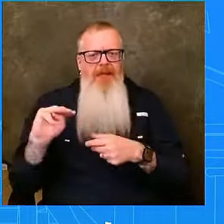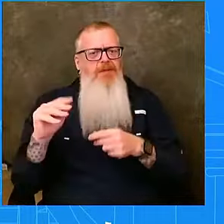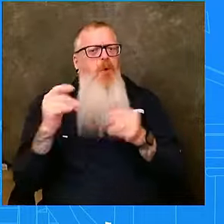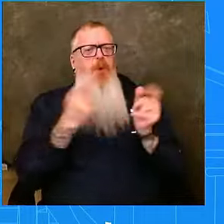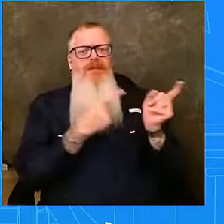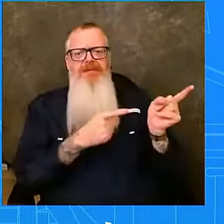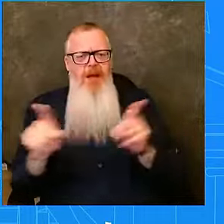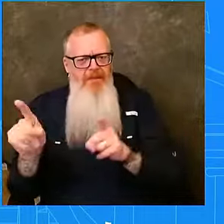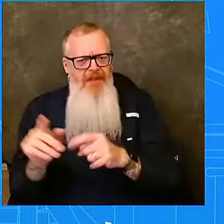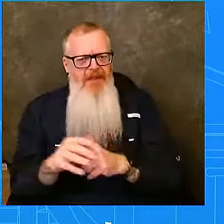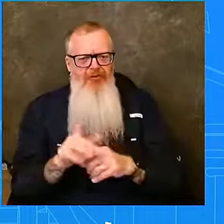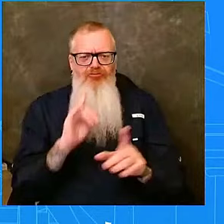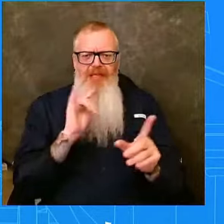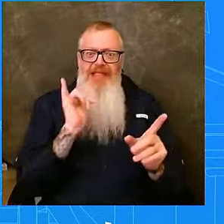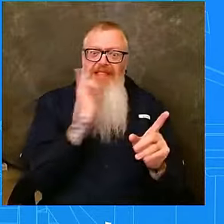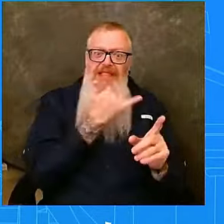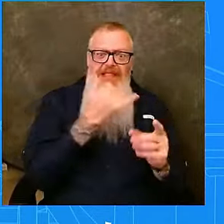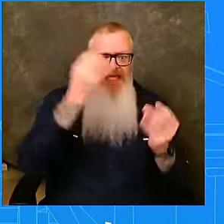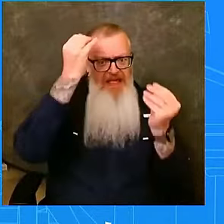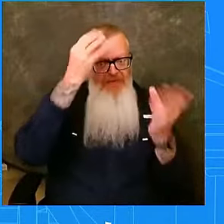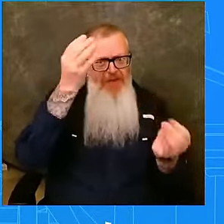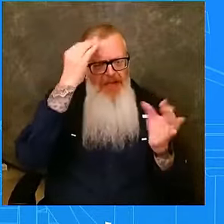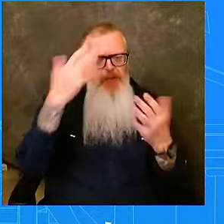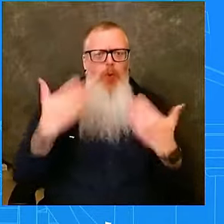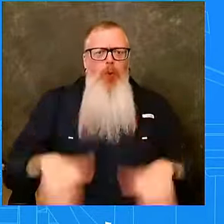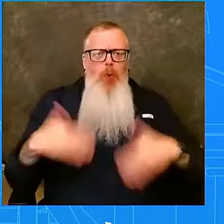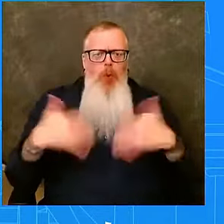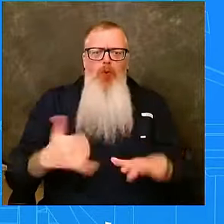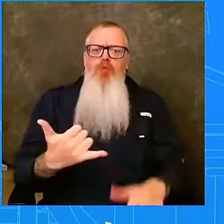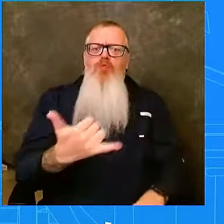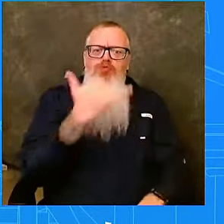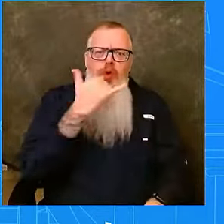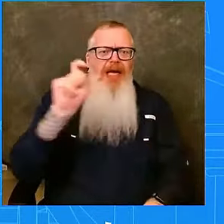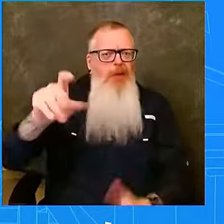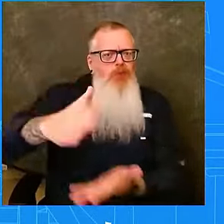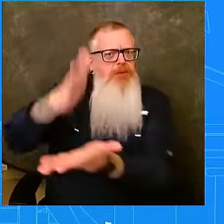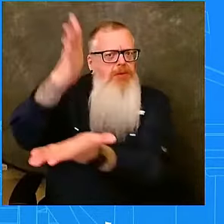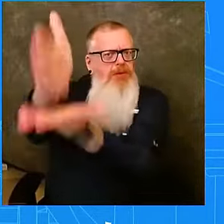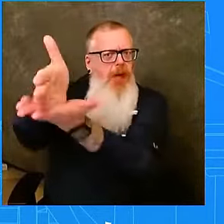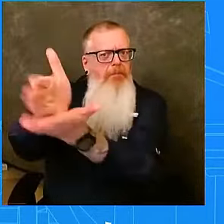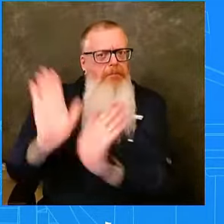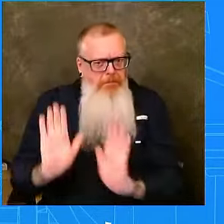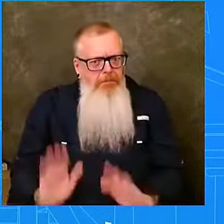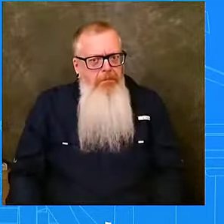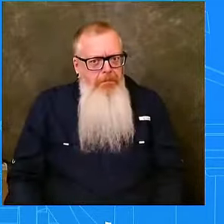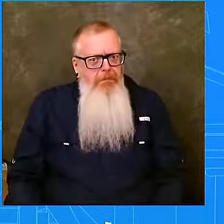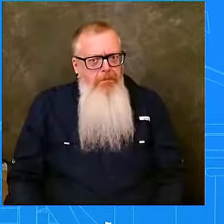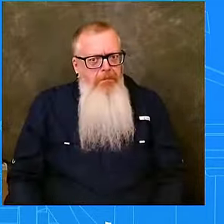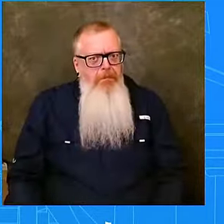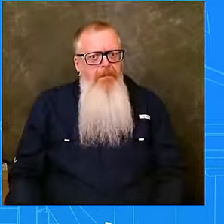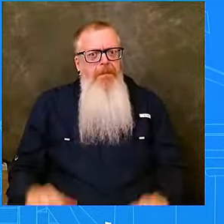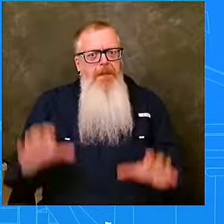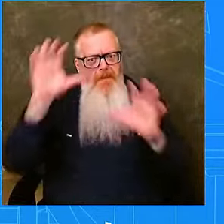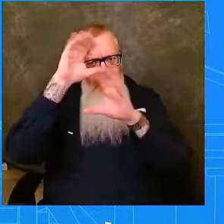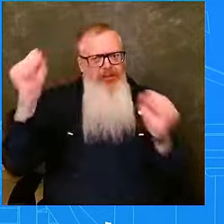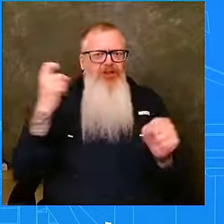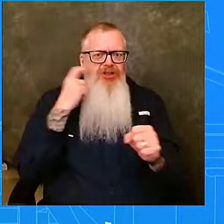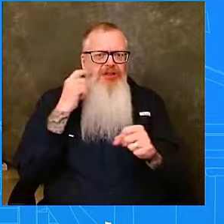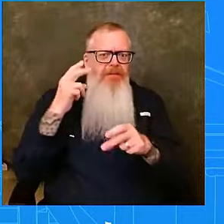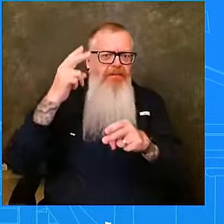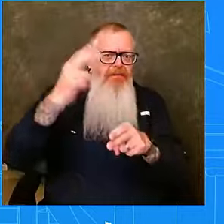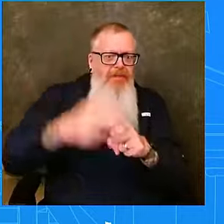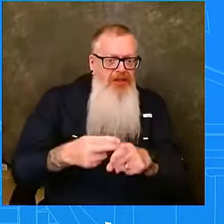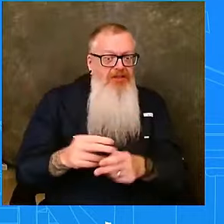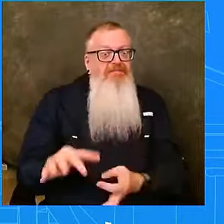must stop immediately. heard the President speak to this just moments ago. Everyone, especially those in positions of power, must do everything they